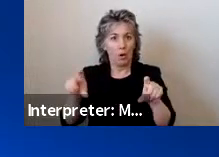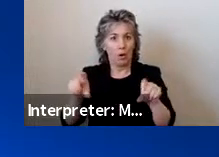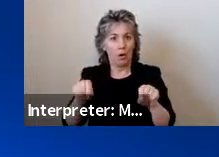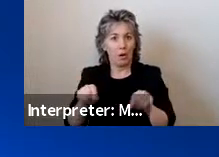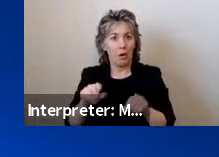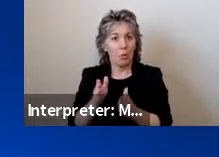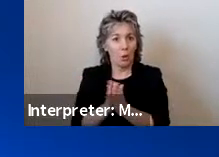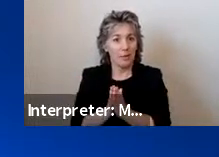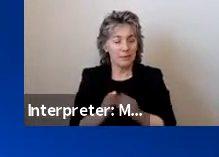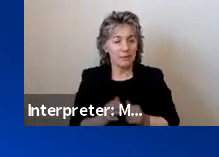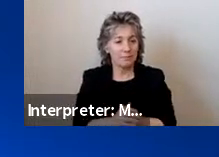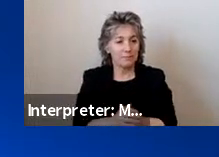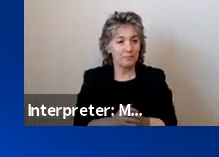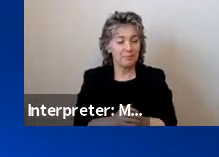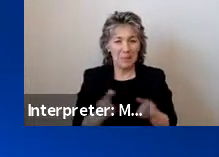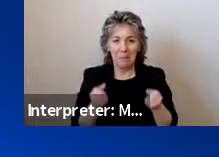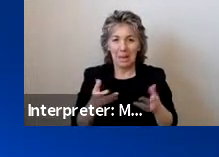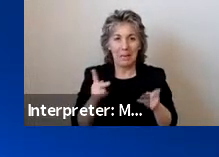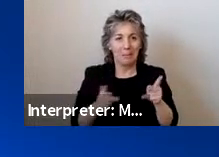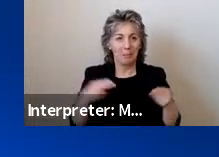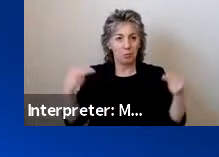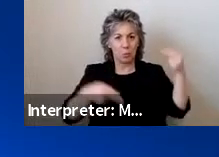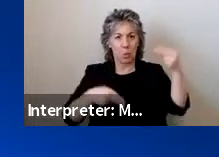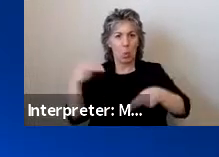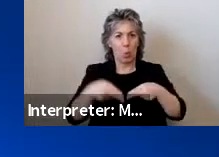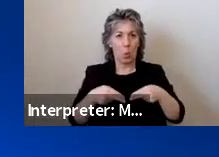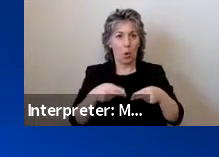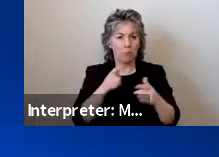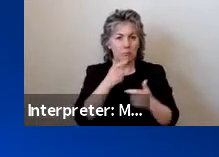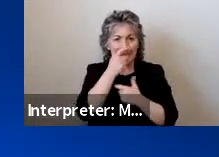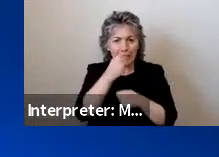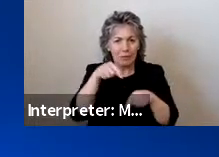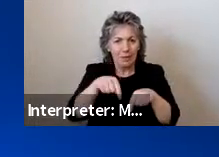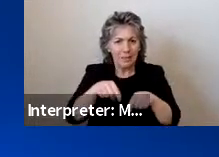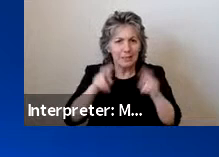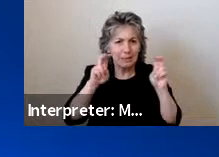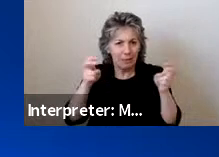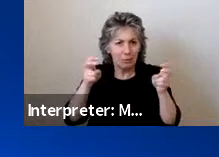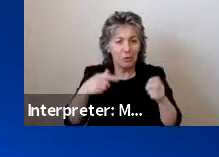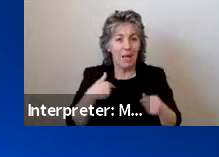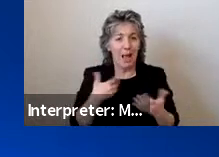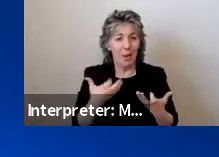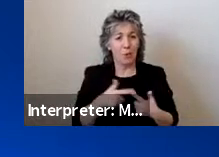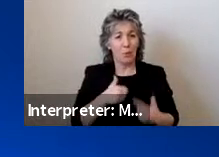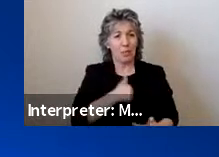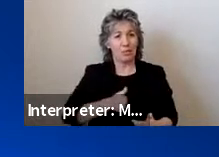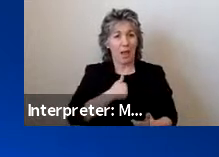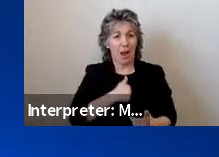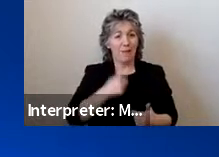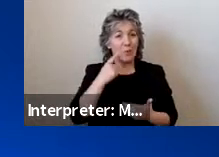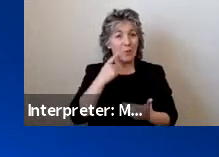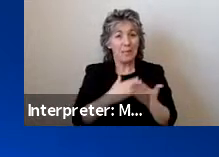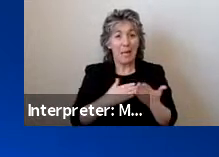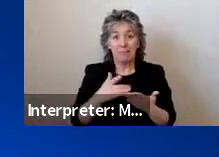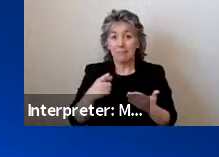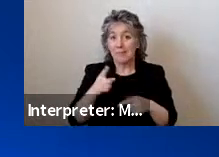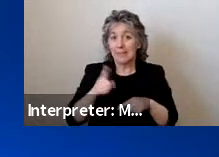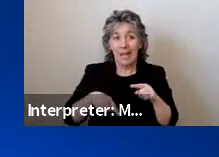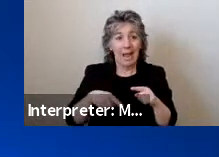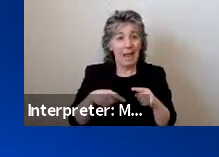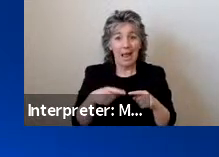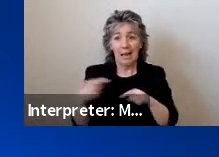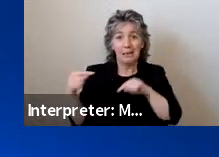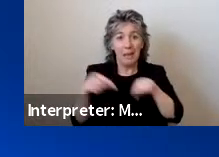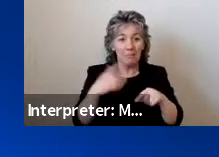many people joining us today who are very interested in the subject, and I want to apologize in advance to those who may not get an opportunity today due to time